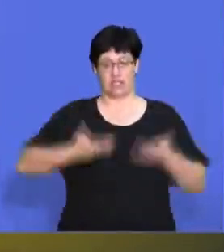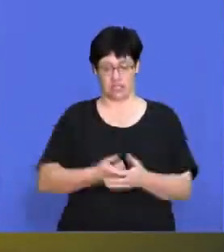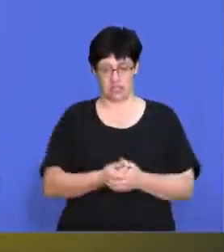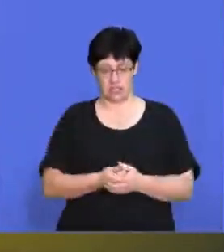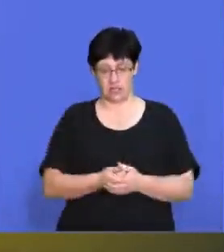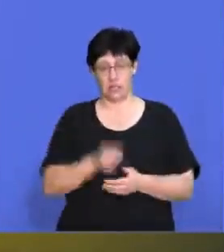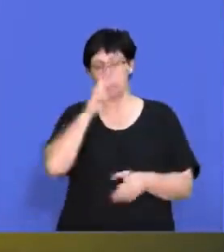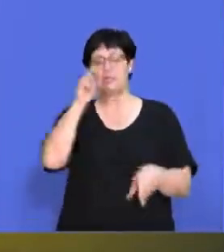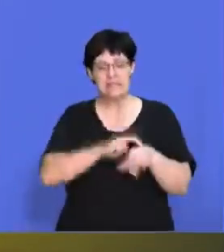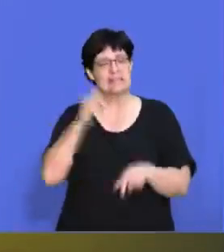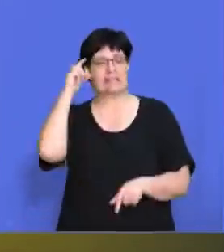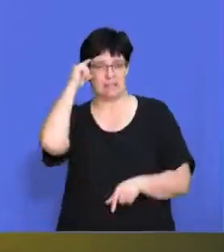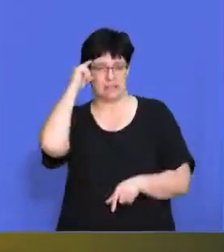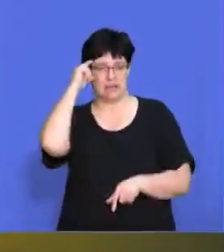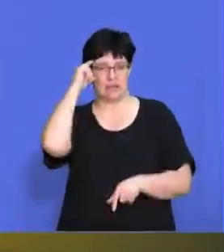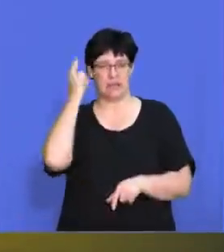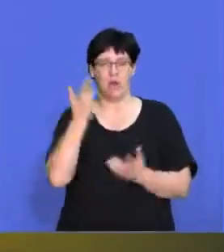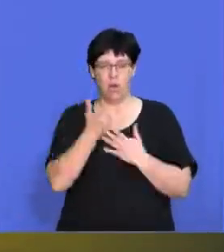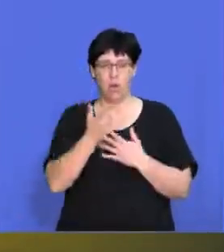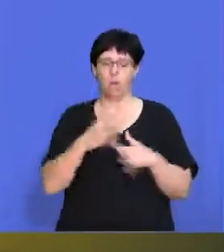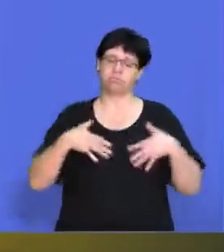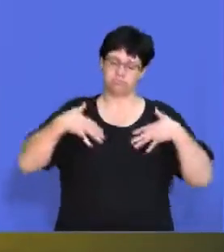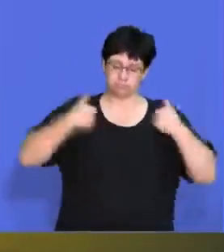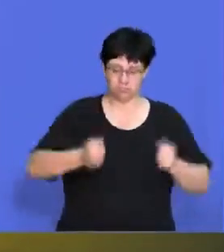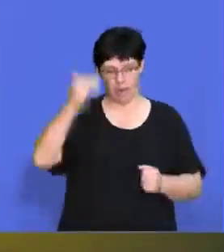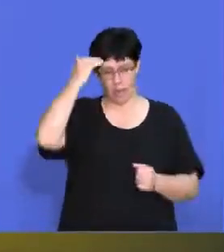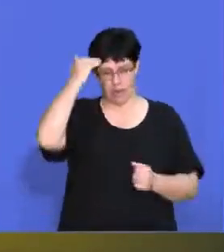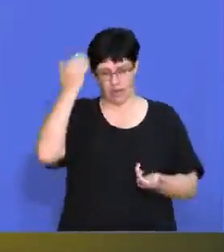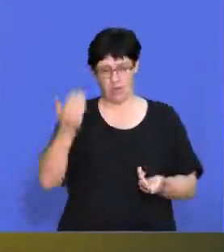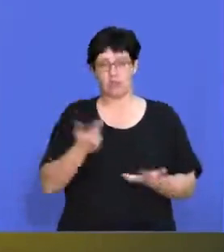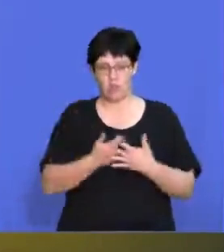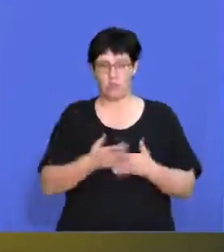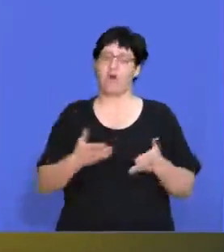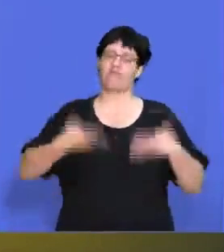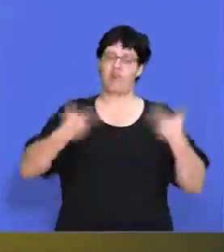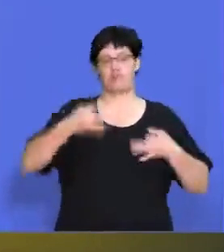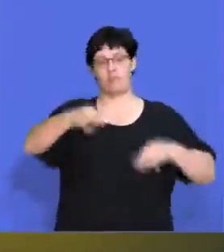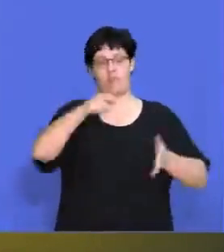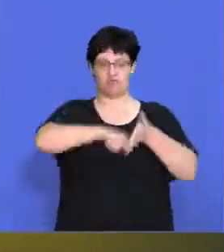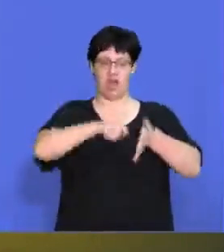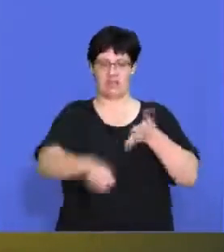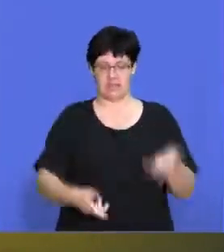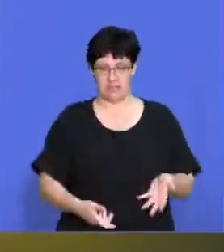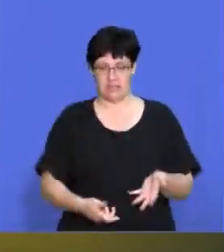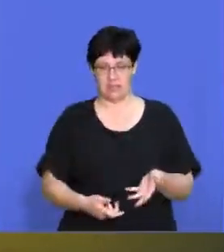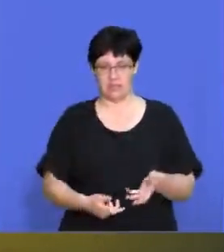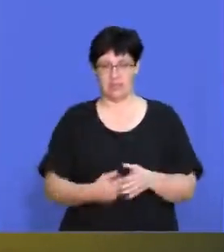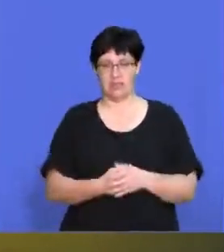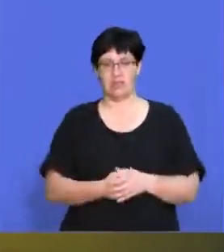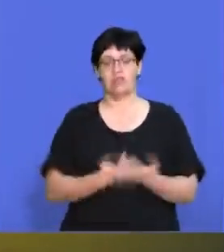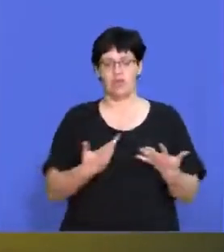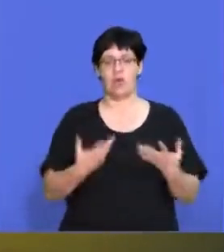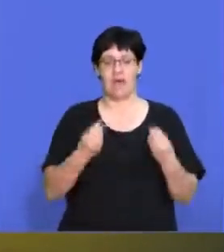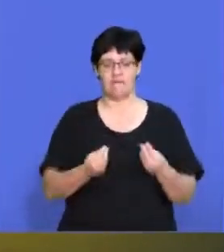refreshed. You need sleep, but that aids your recovery and it's also going to make sure that you're fresh for your paper